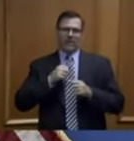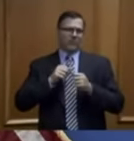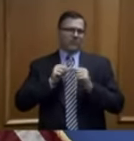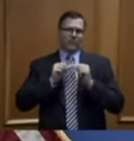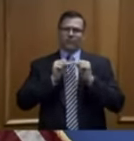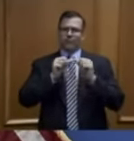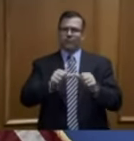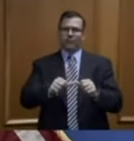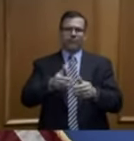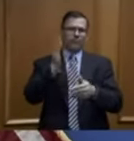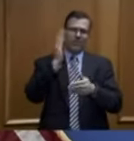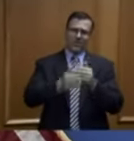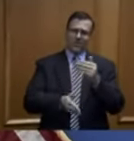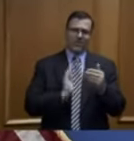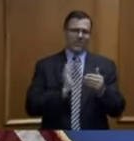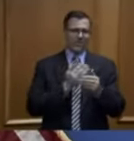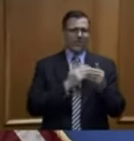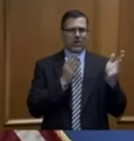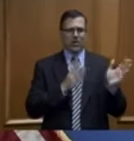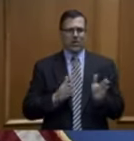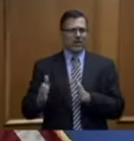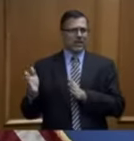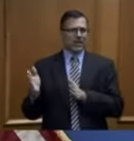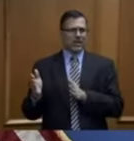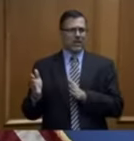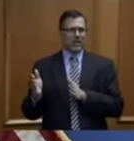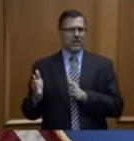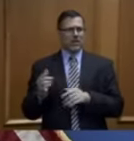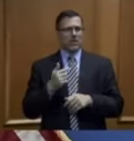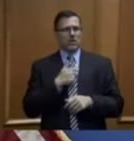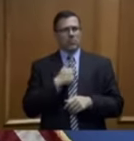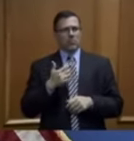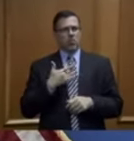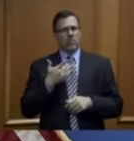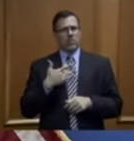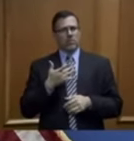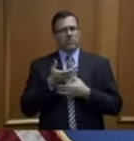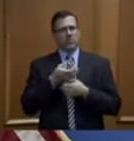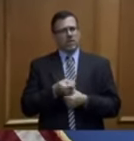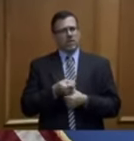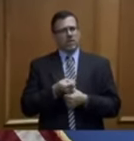that's what we expected to do. And and we were certain about that.